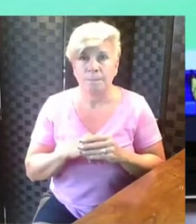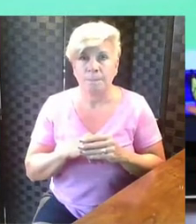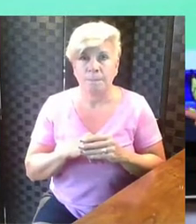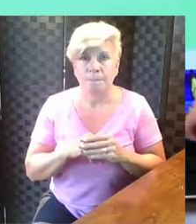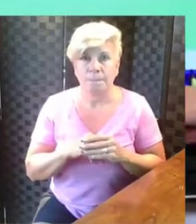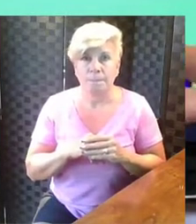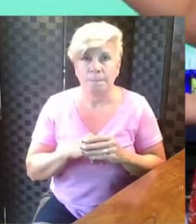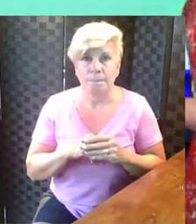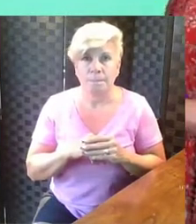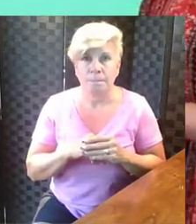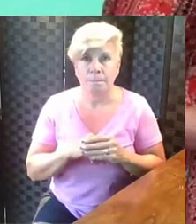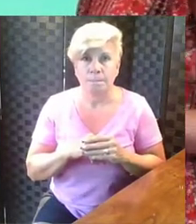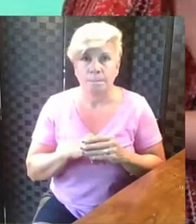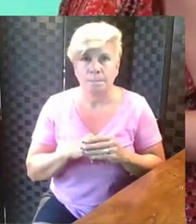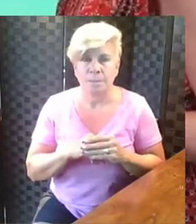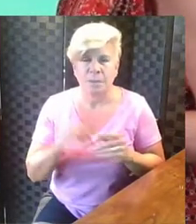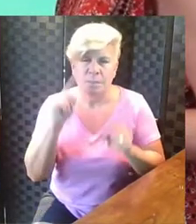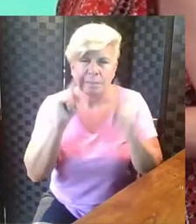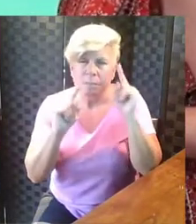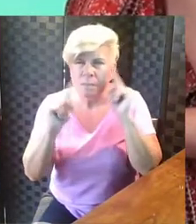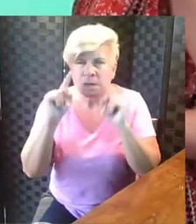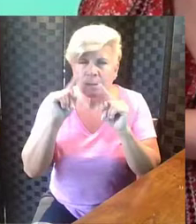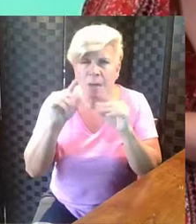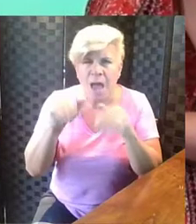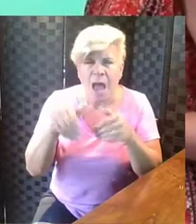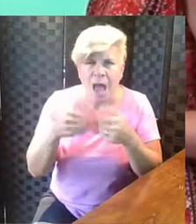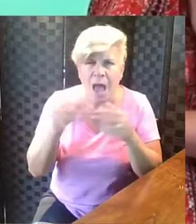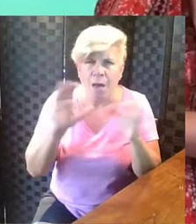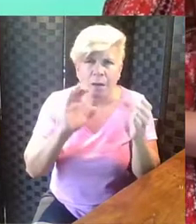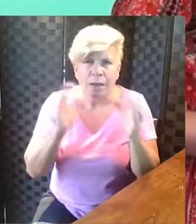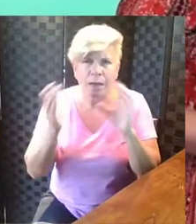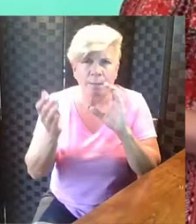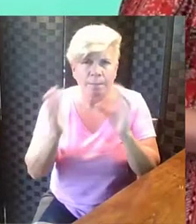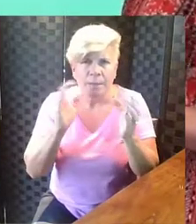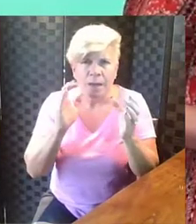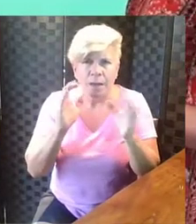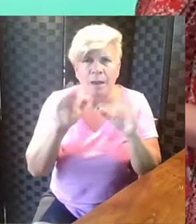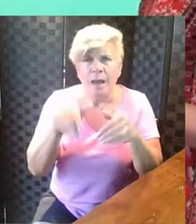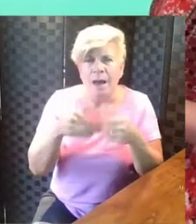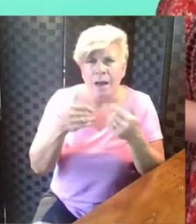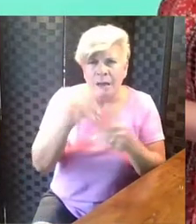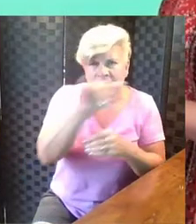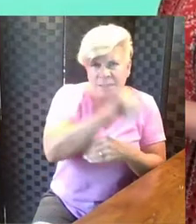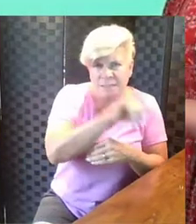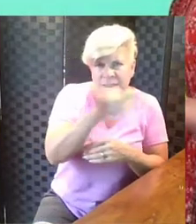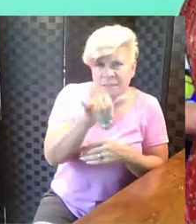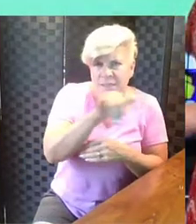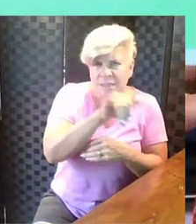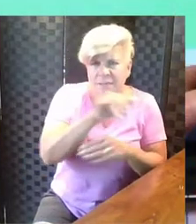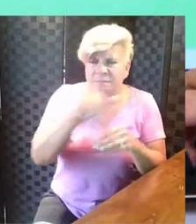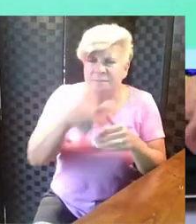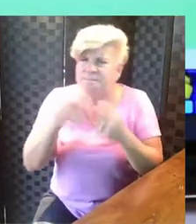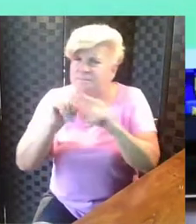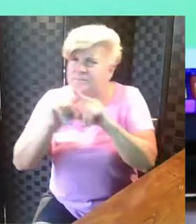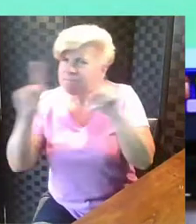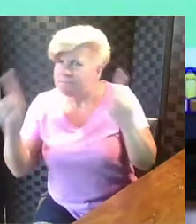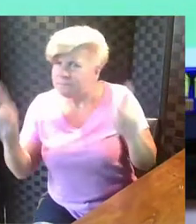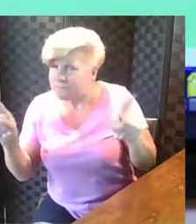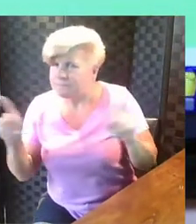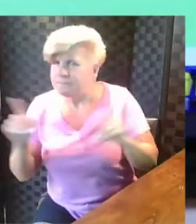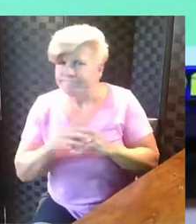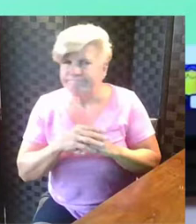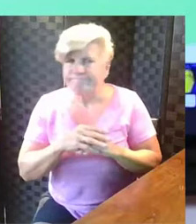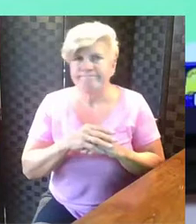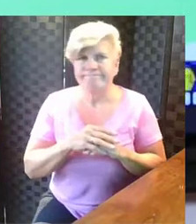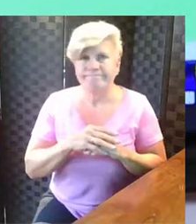We're going to be thinking about how we can compare them. How are these the same and how are they